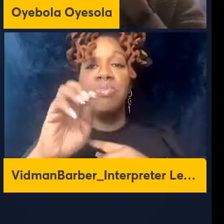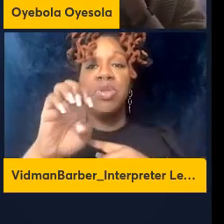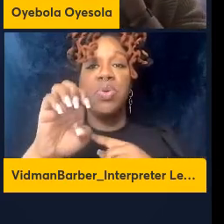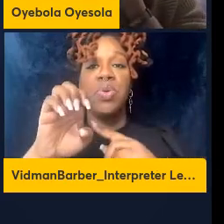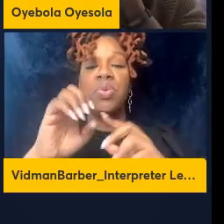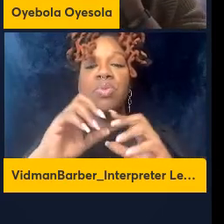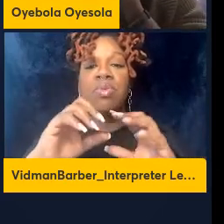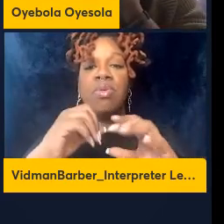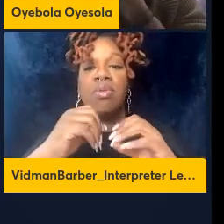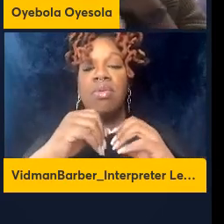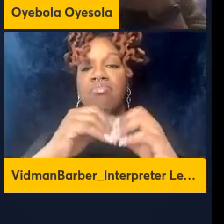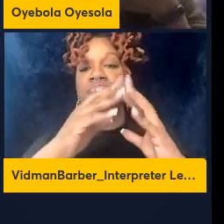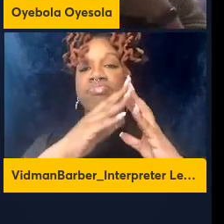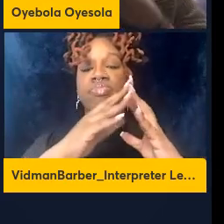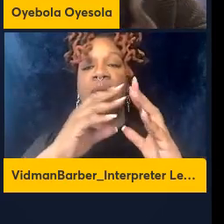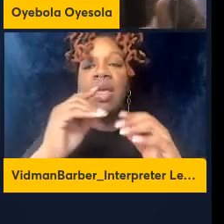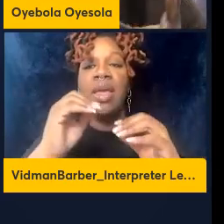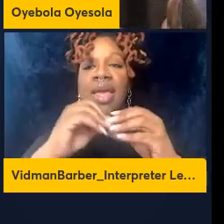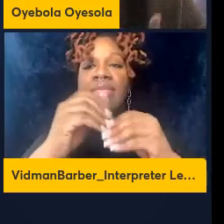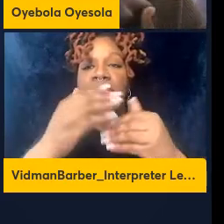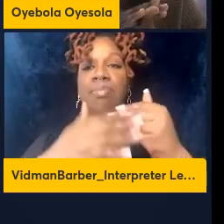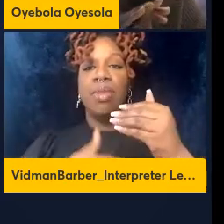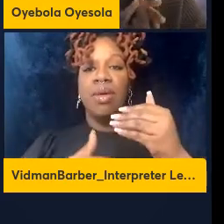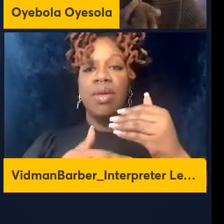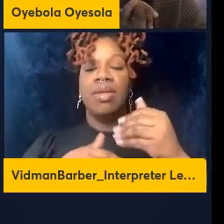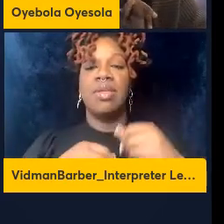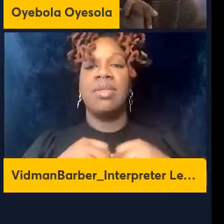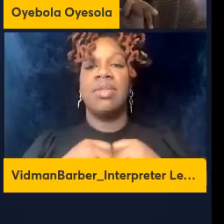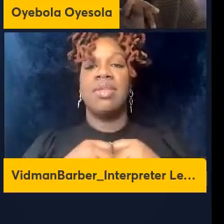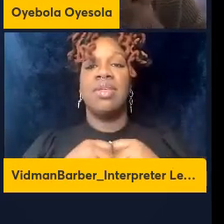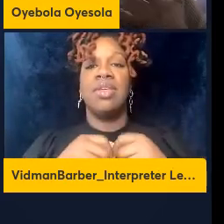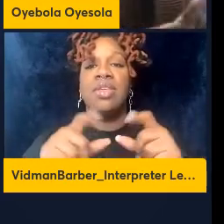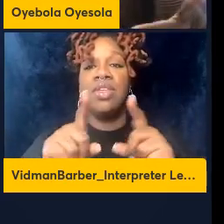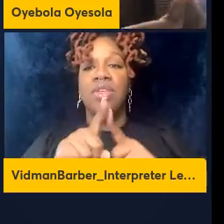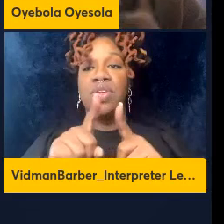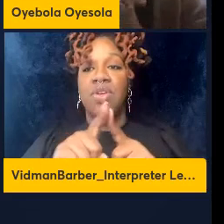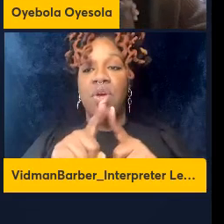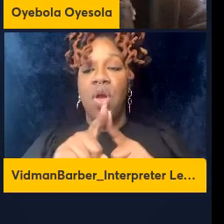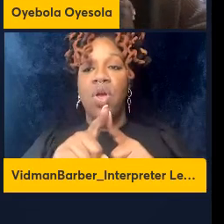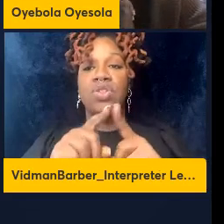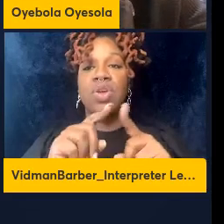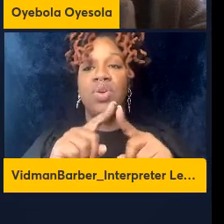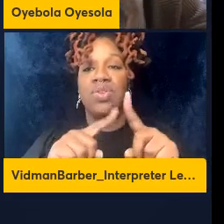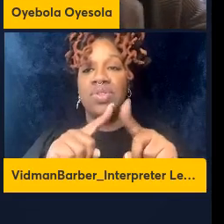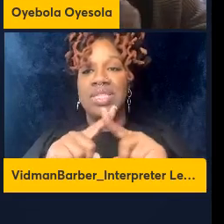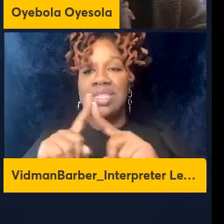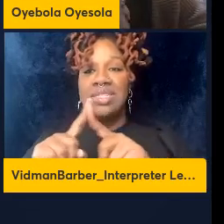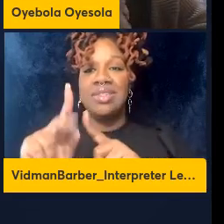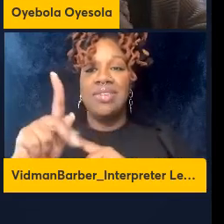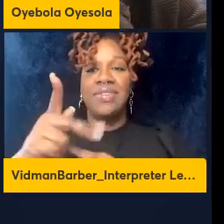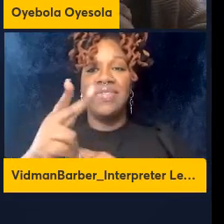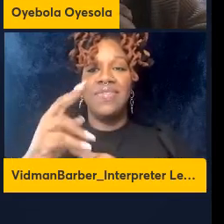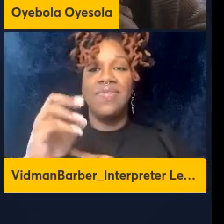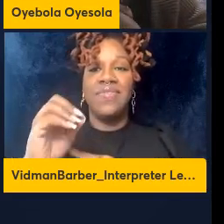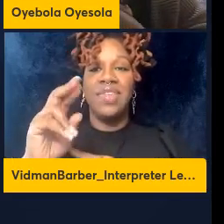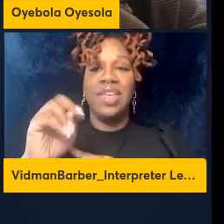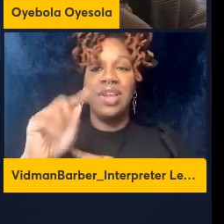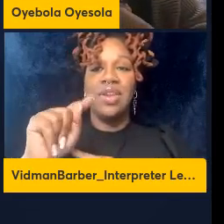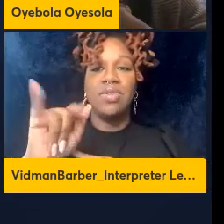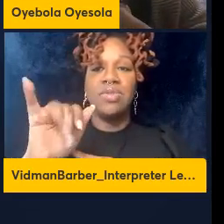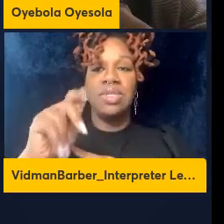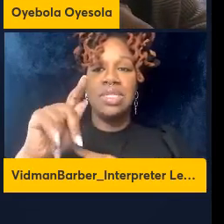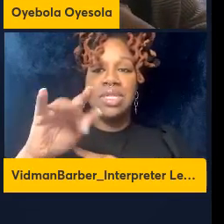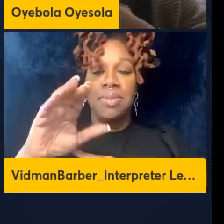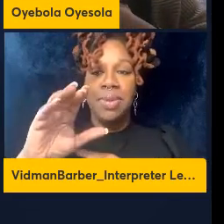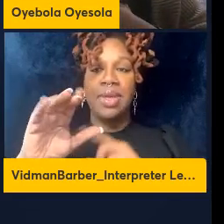MLM and that phenotypic differences in B cells really drive this environment related differences